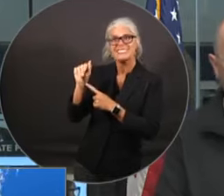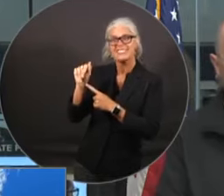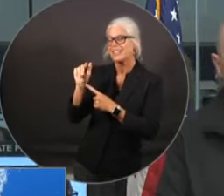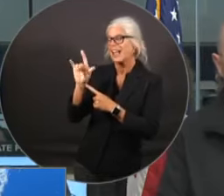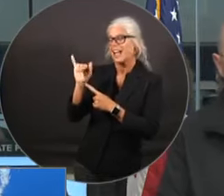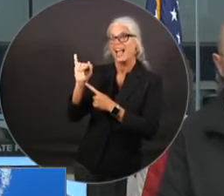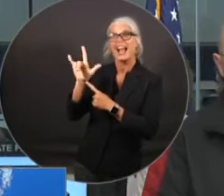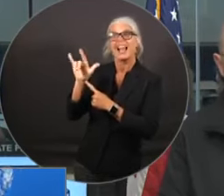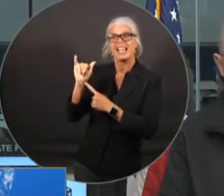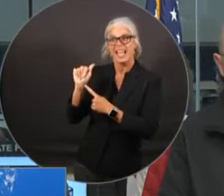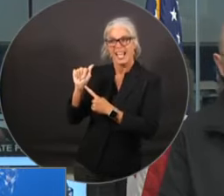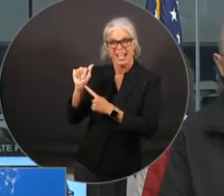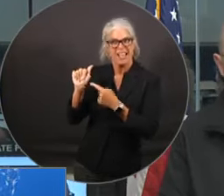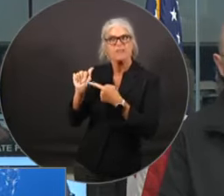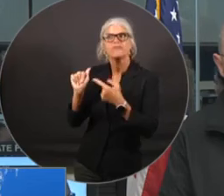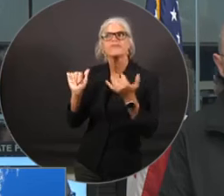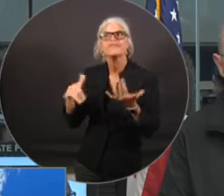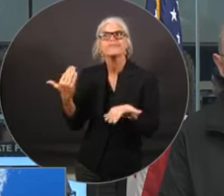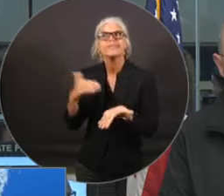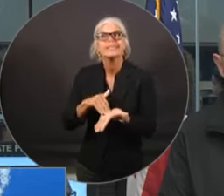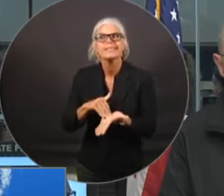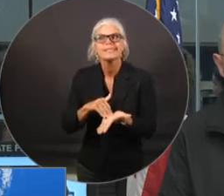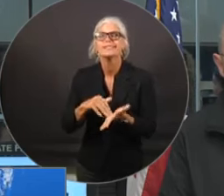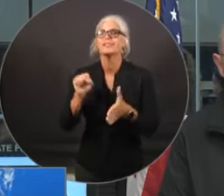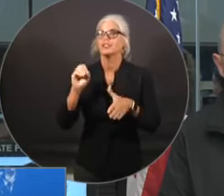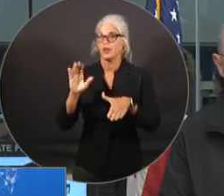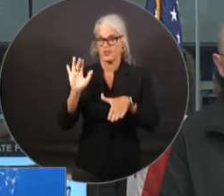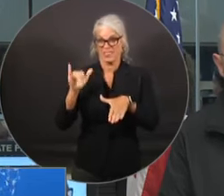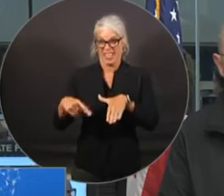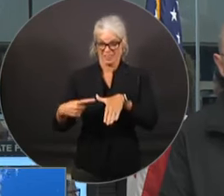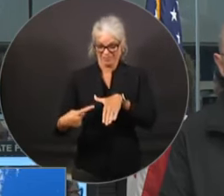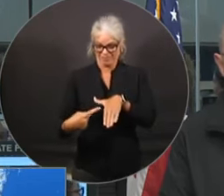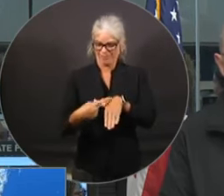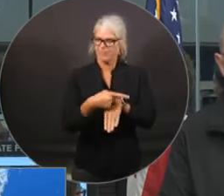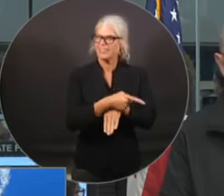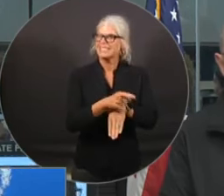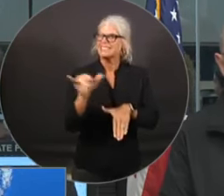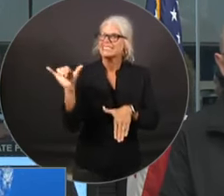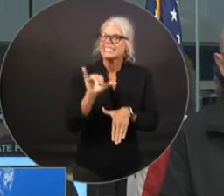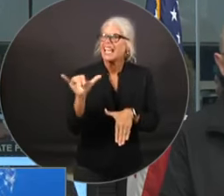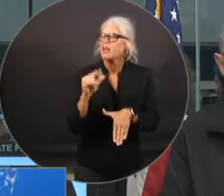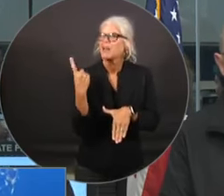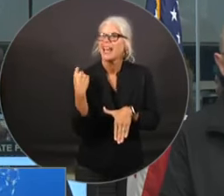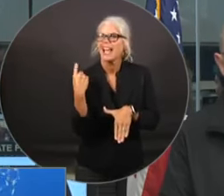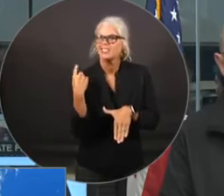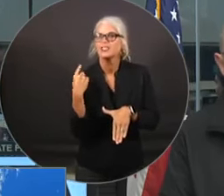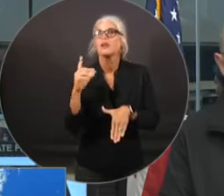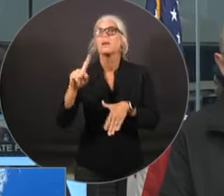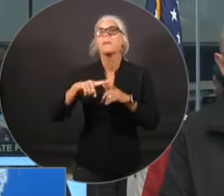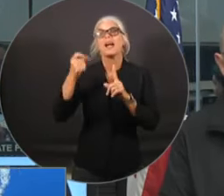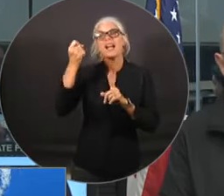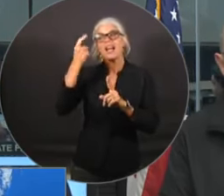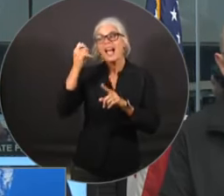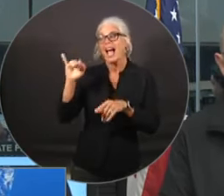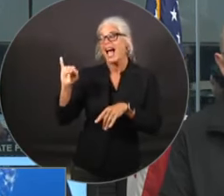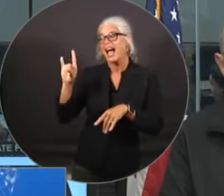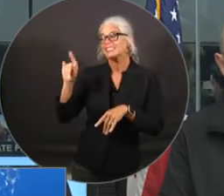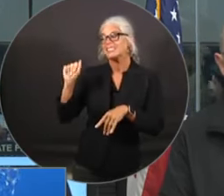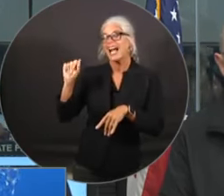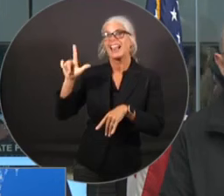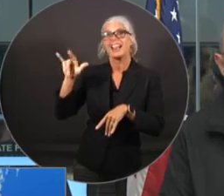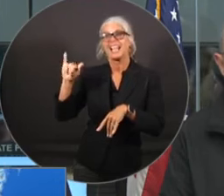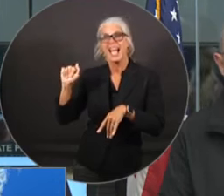similar track, going to operate and have much different effects than Idalia did. Idalia was close to a category